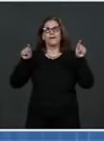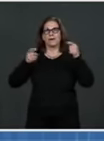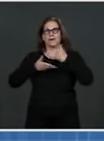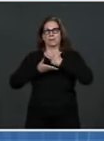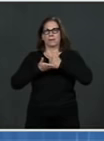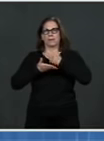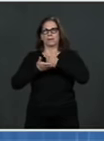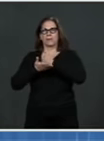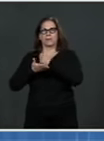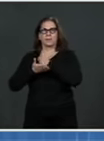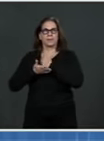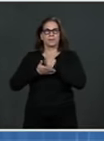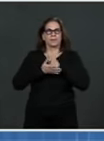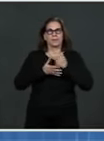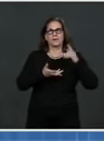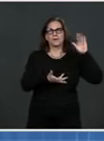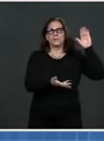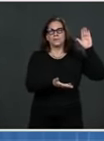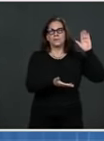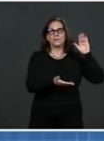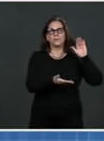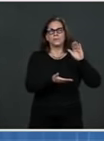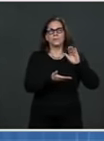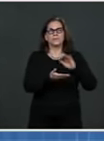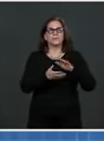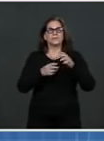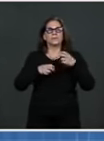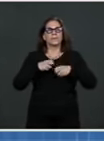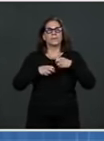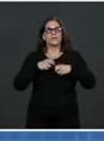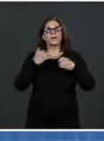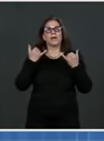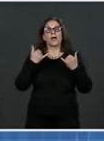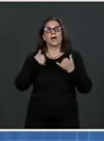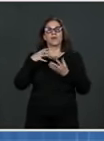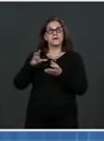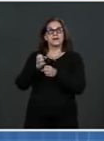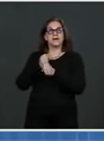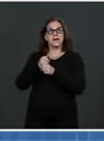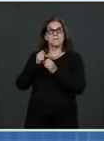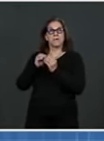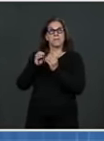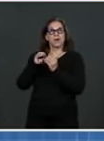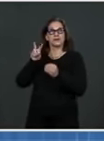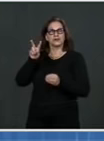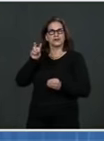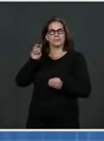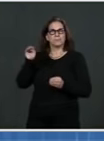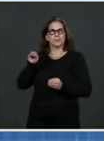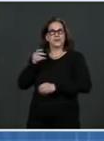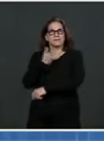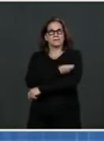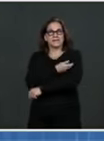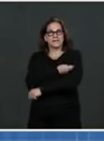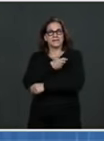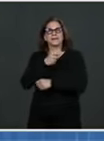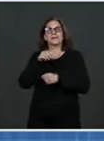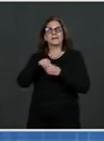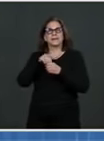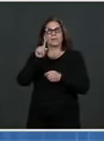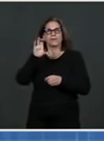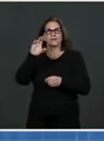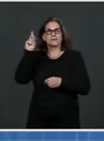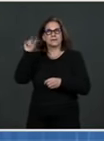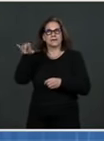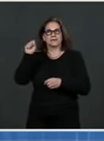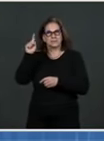shots in arms during the first hundred days of this administration. Over one in three adults in this country have already received